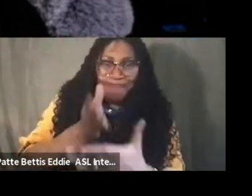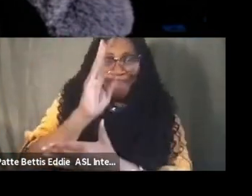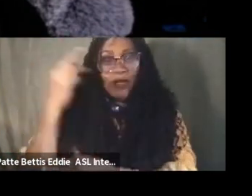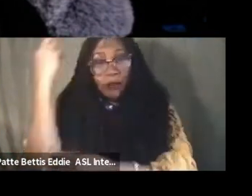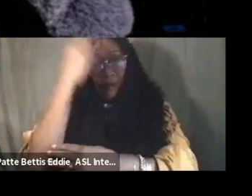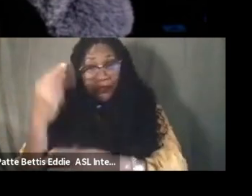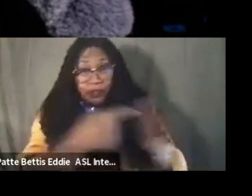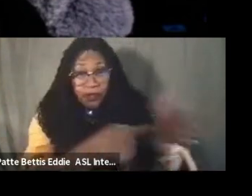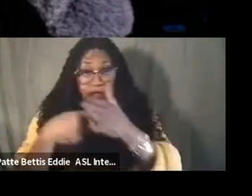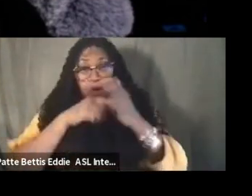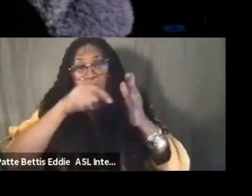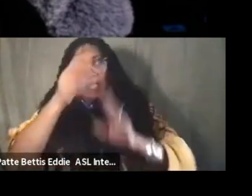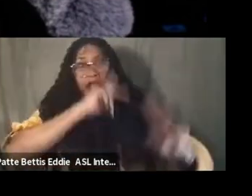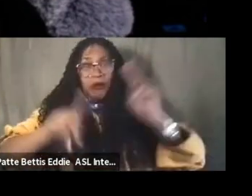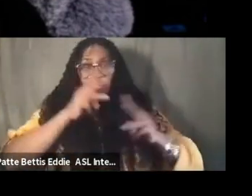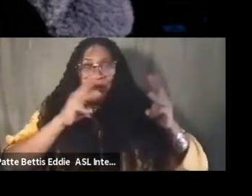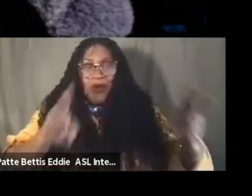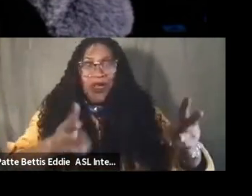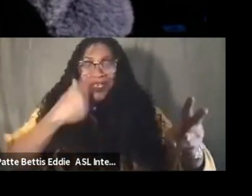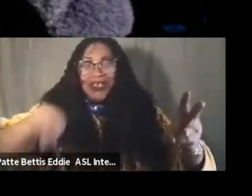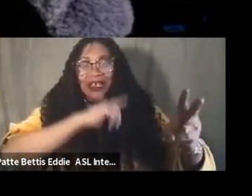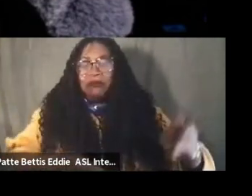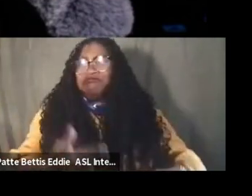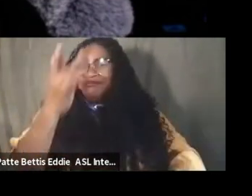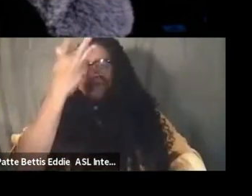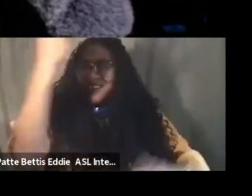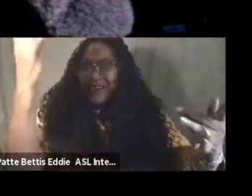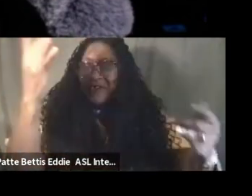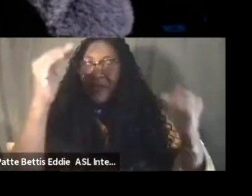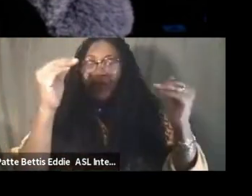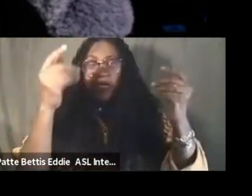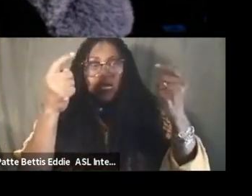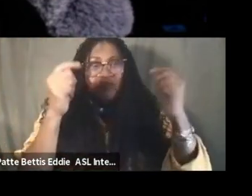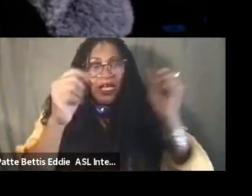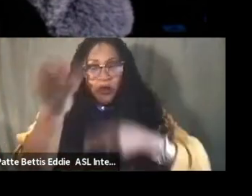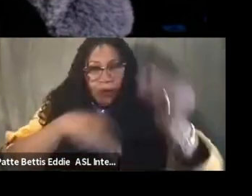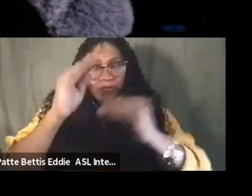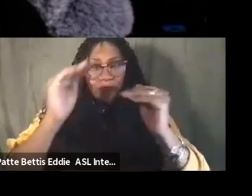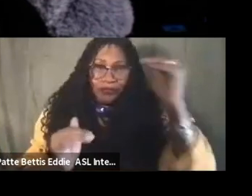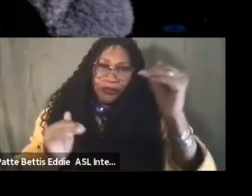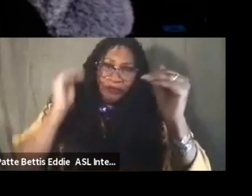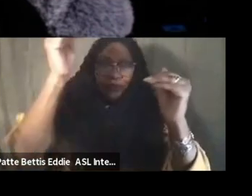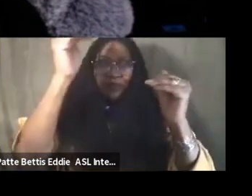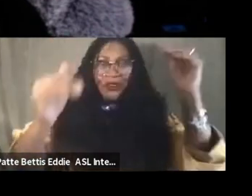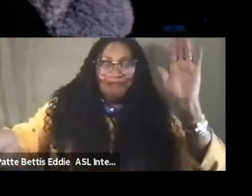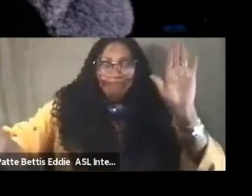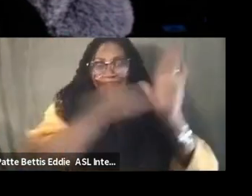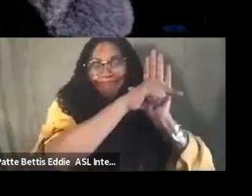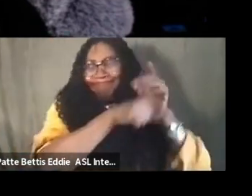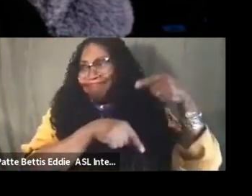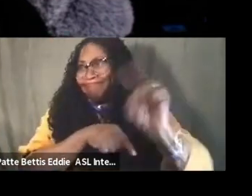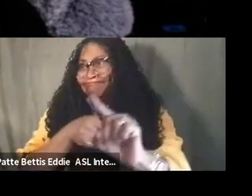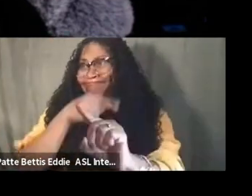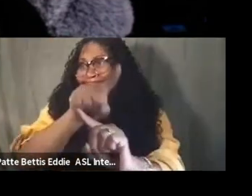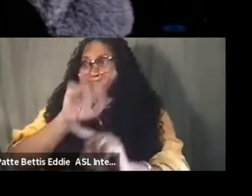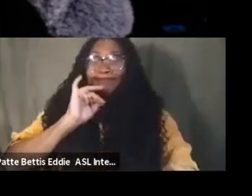and show others the way sick of the sheep mentality it's time to elevate they use and abuse with lies miseducate but